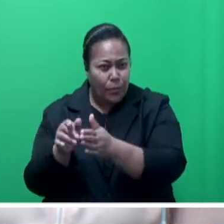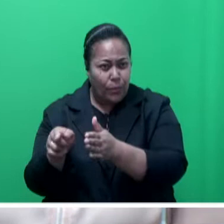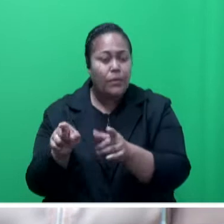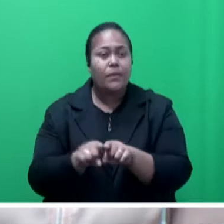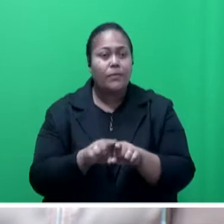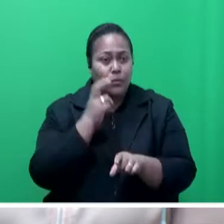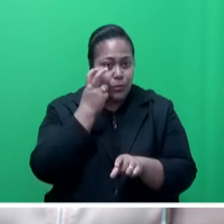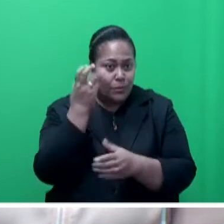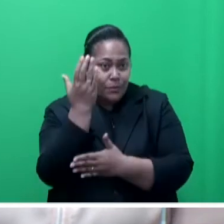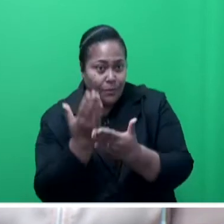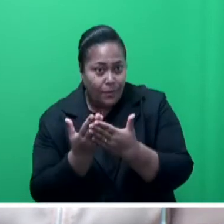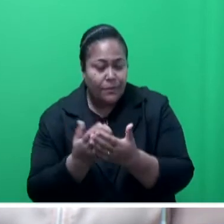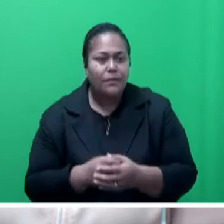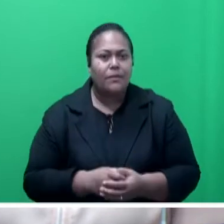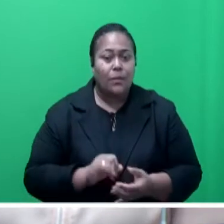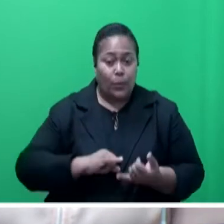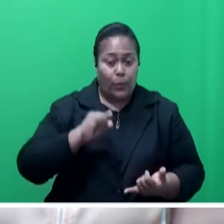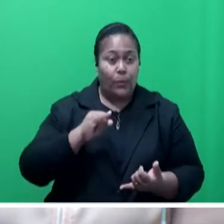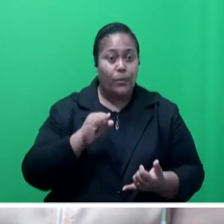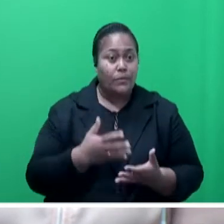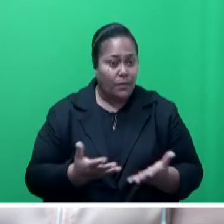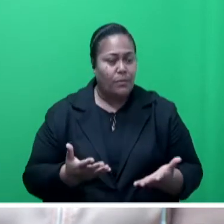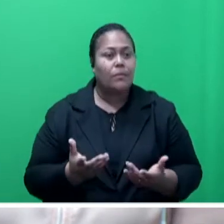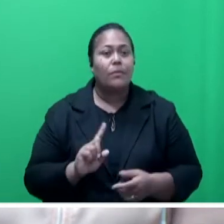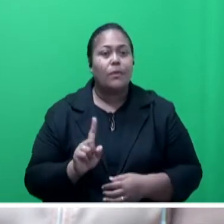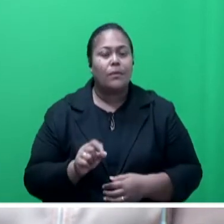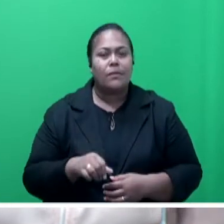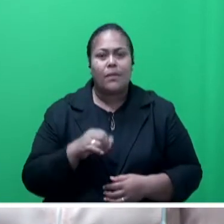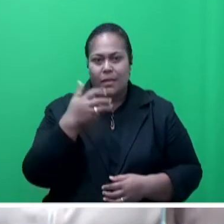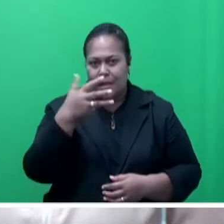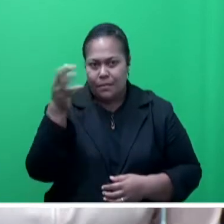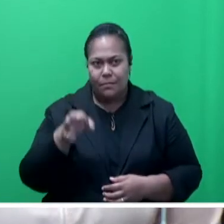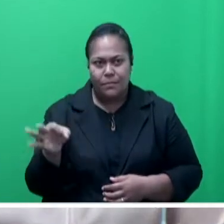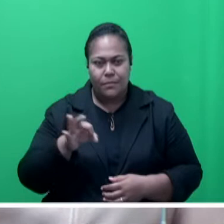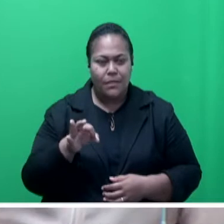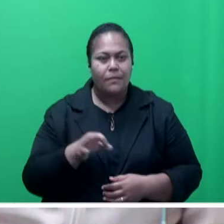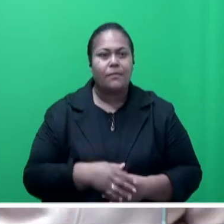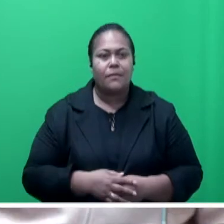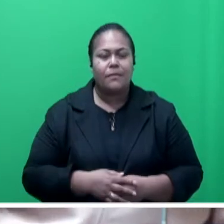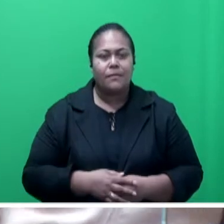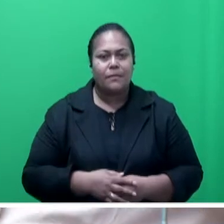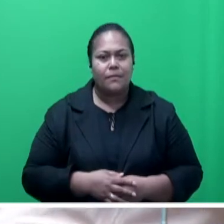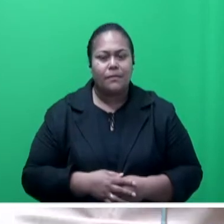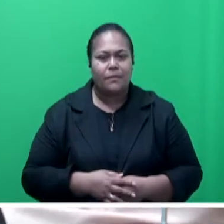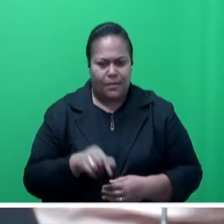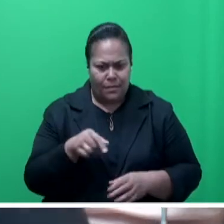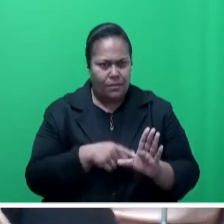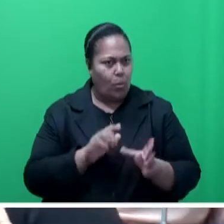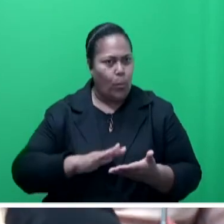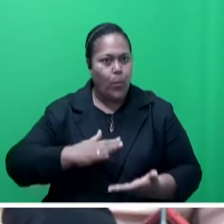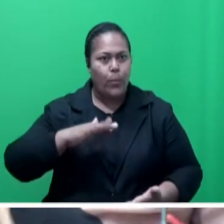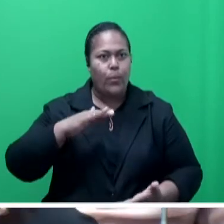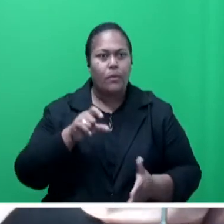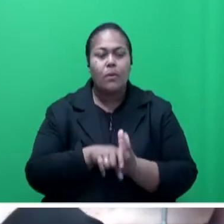The inflation rate there as of February this year is 9 percent itself, inflation rate. Of course, you know, other countries,